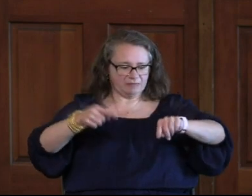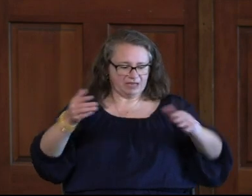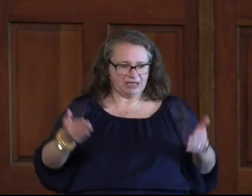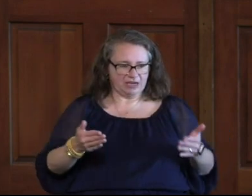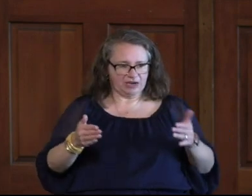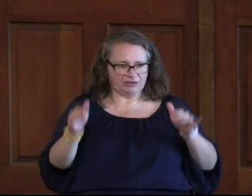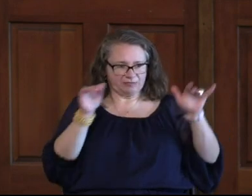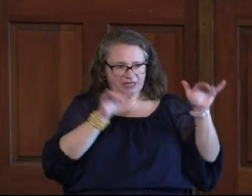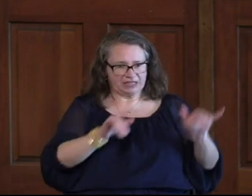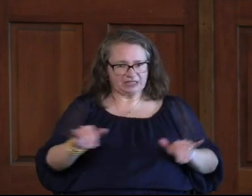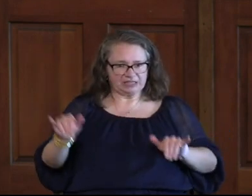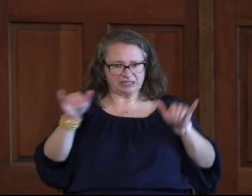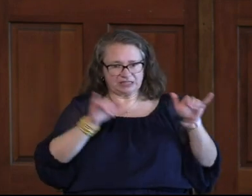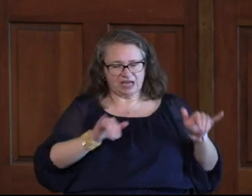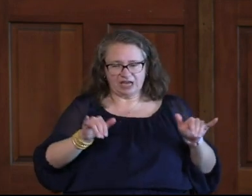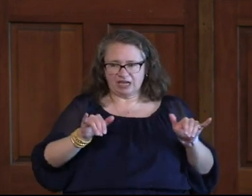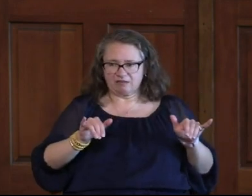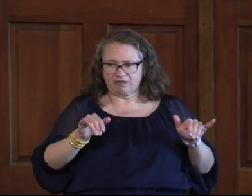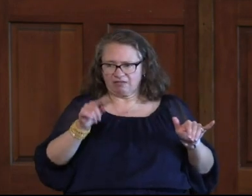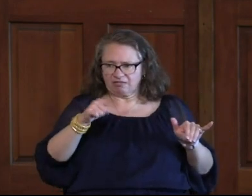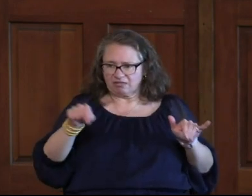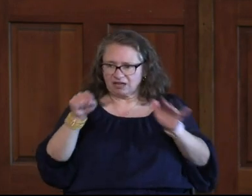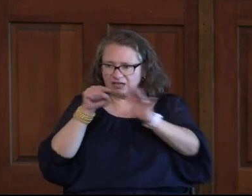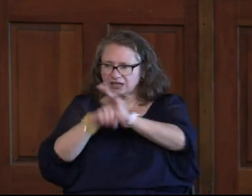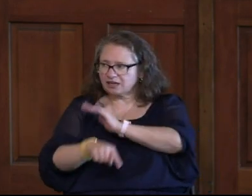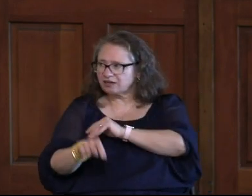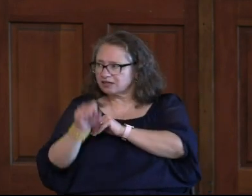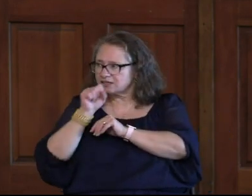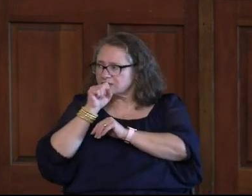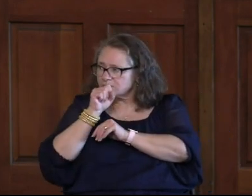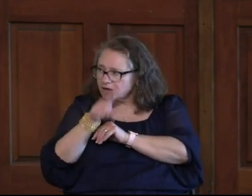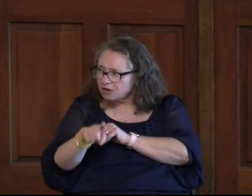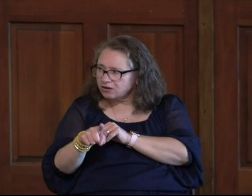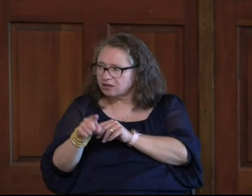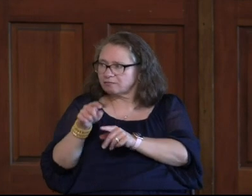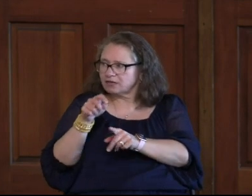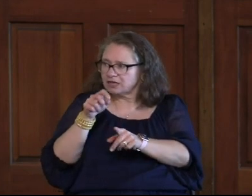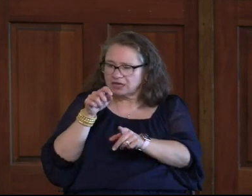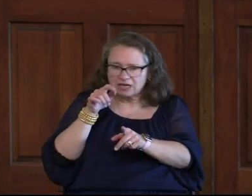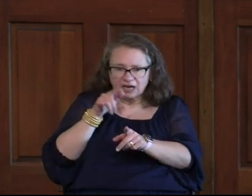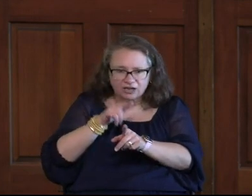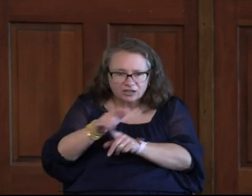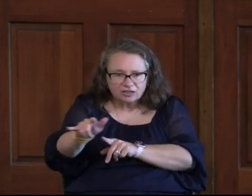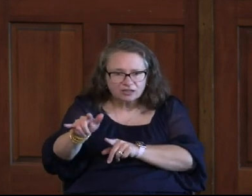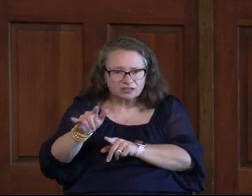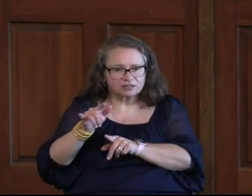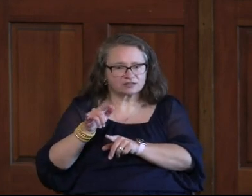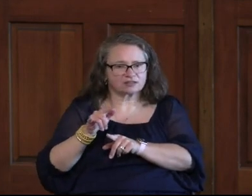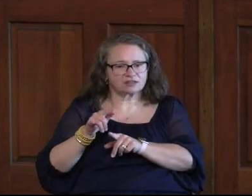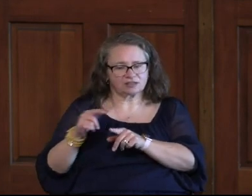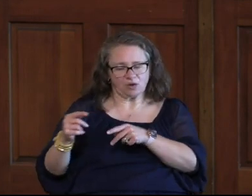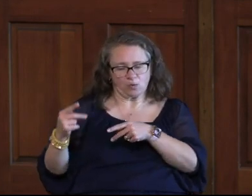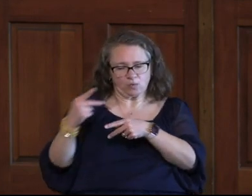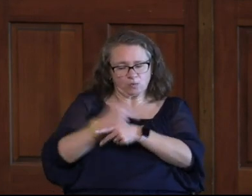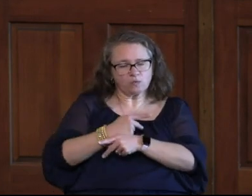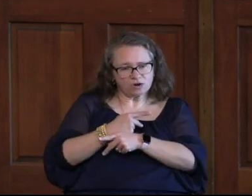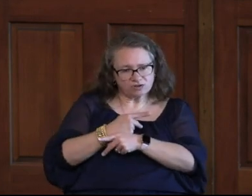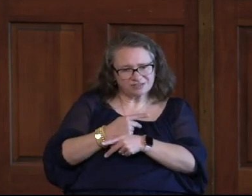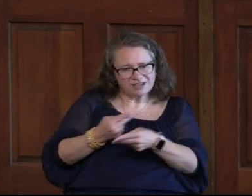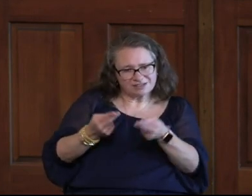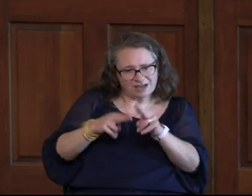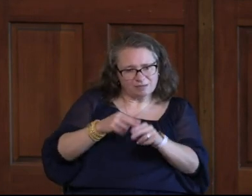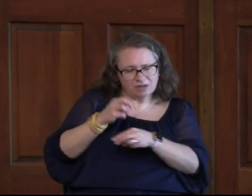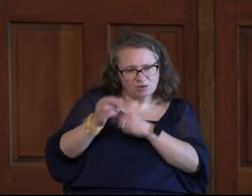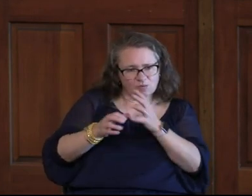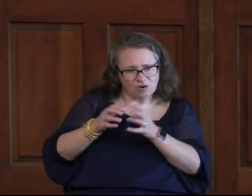The Creation And They Killed Him And They Spit On Him And Mocked Him That Is The Worst Thing That's Ever Happened